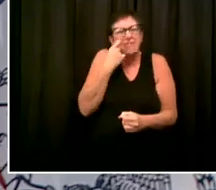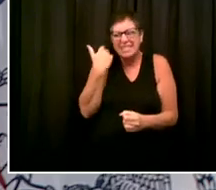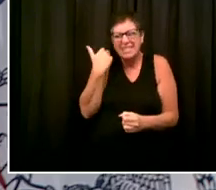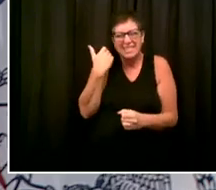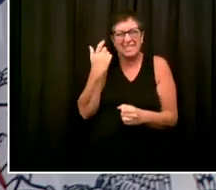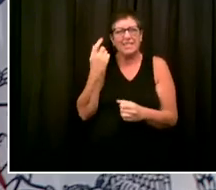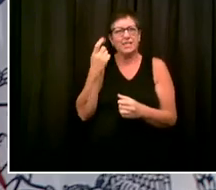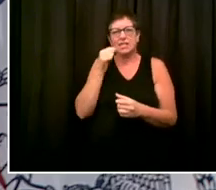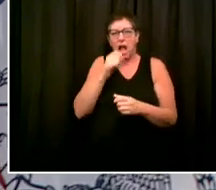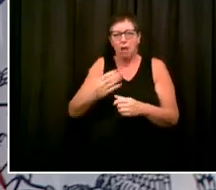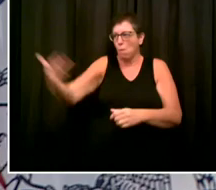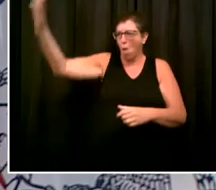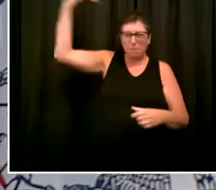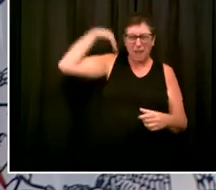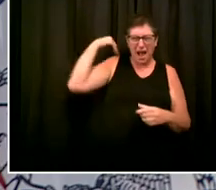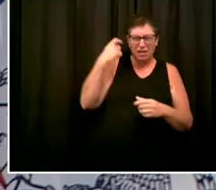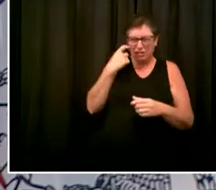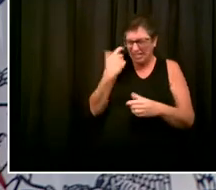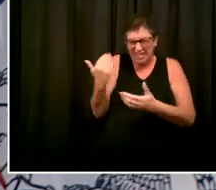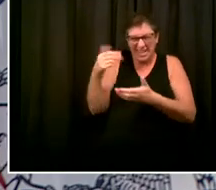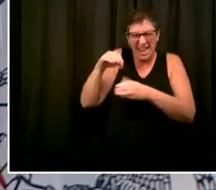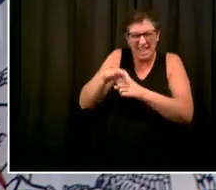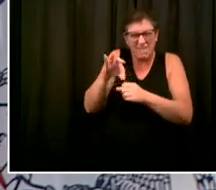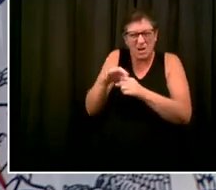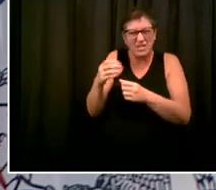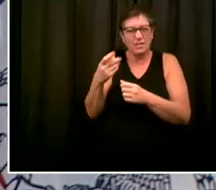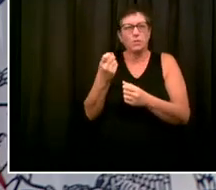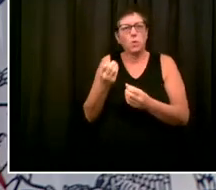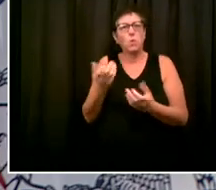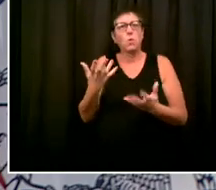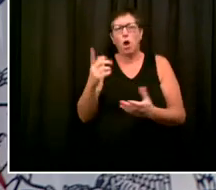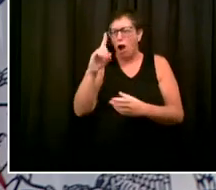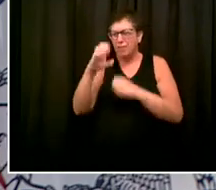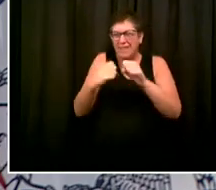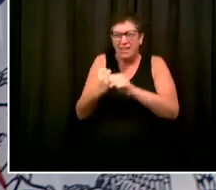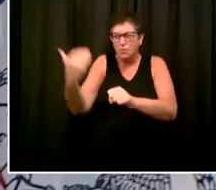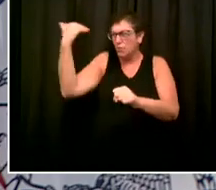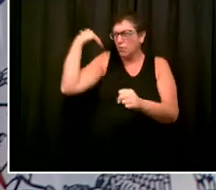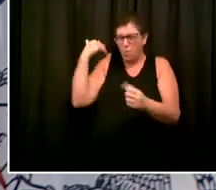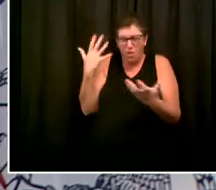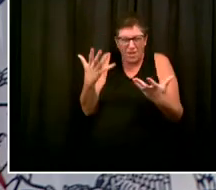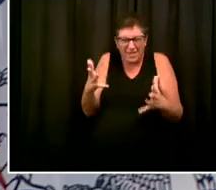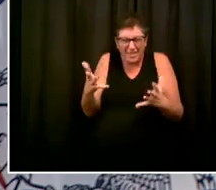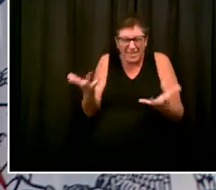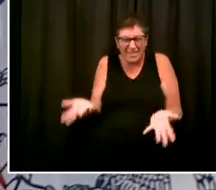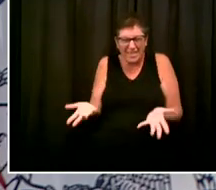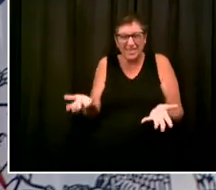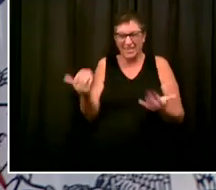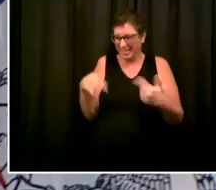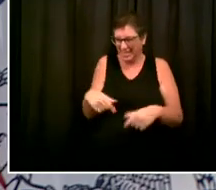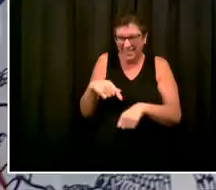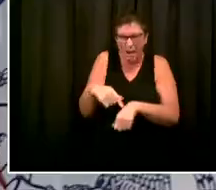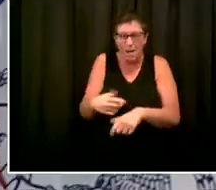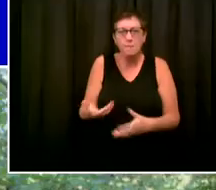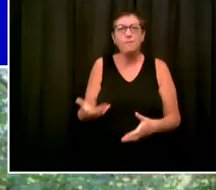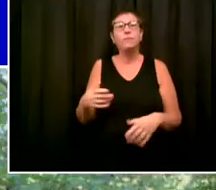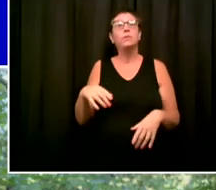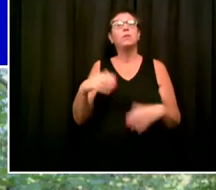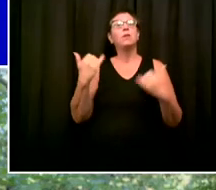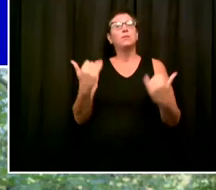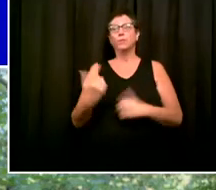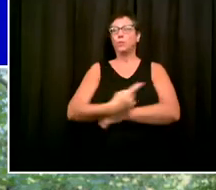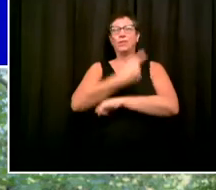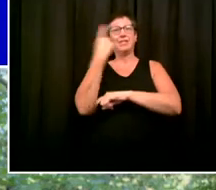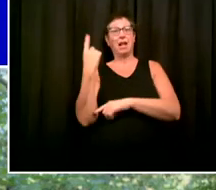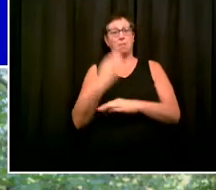equality in this city, in this country. And a small step and an important step forward today, the unveiling of the statue you see on your screen,